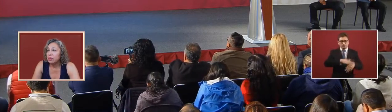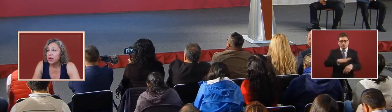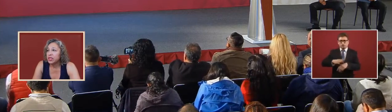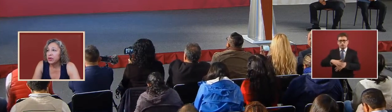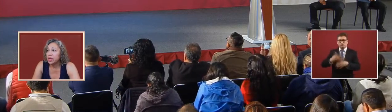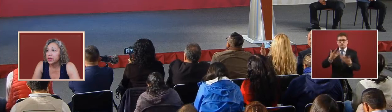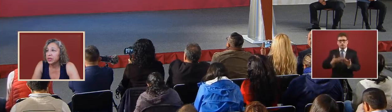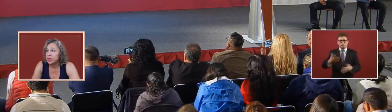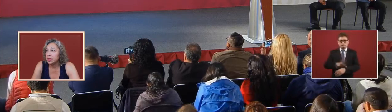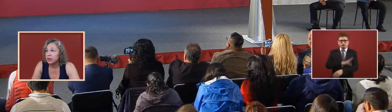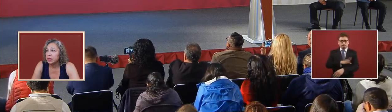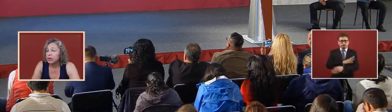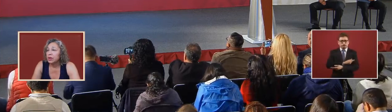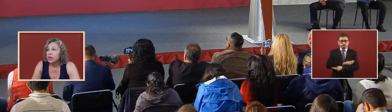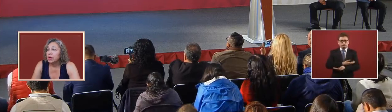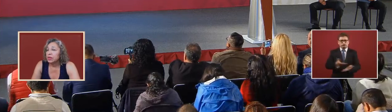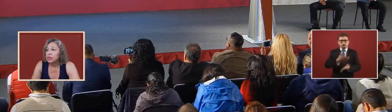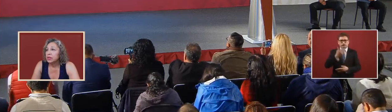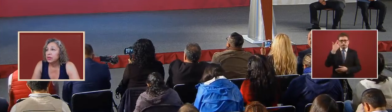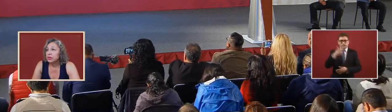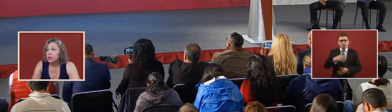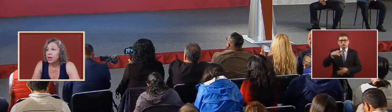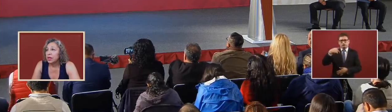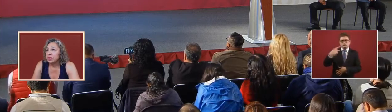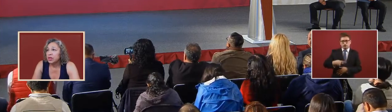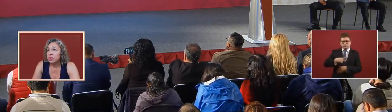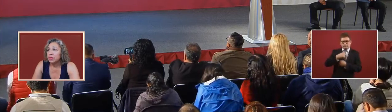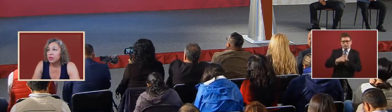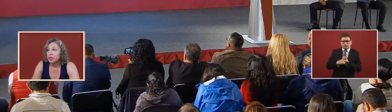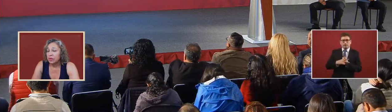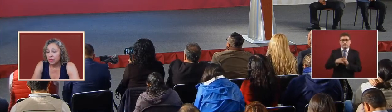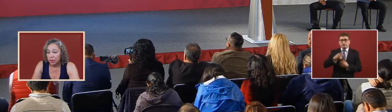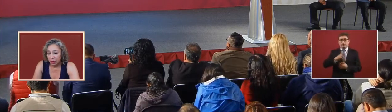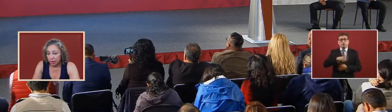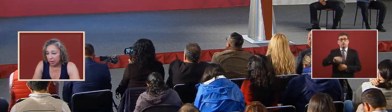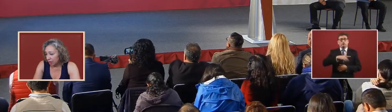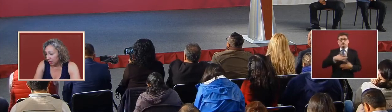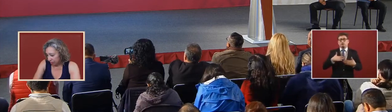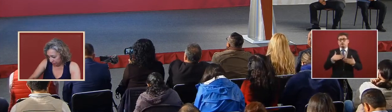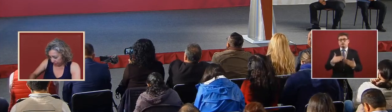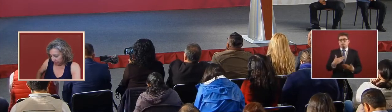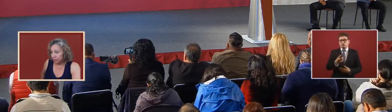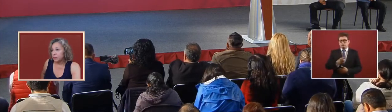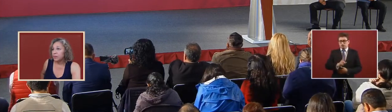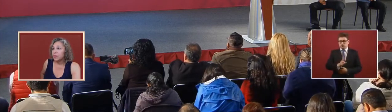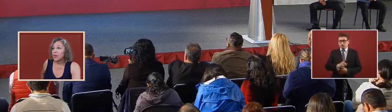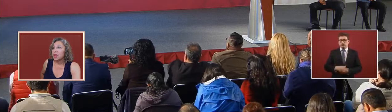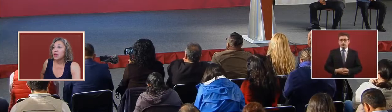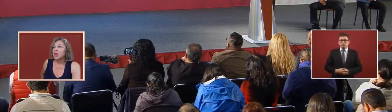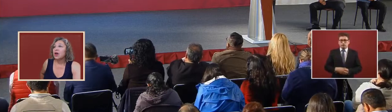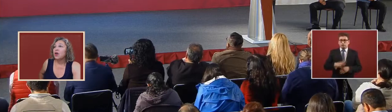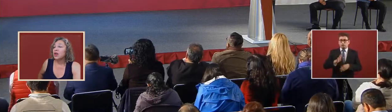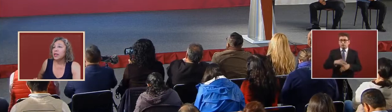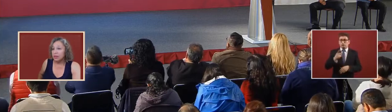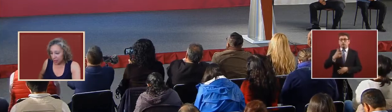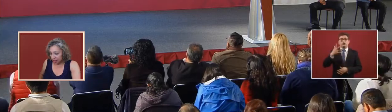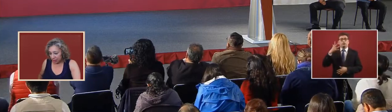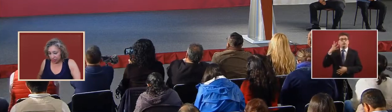i'm returning the electric